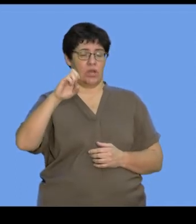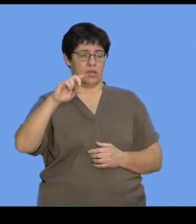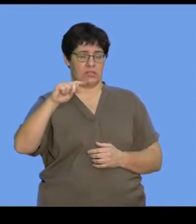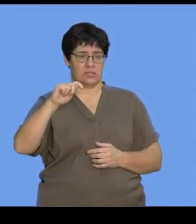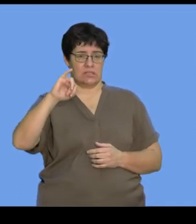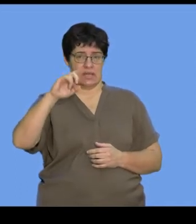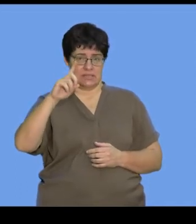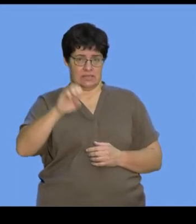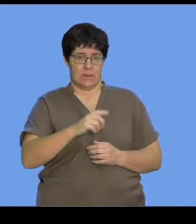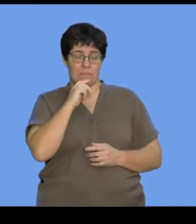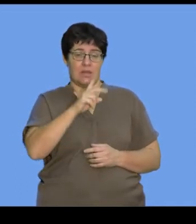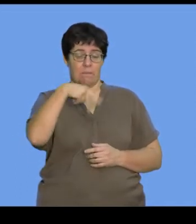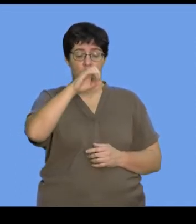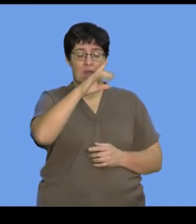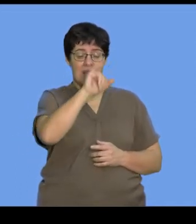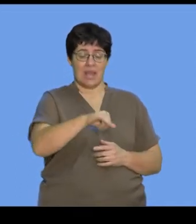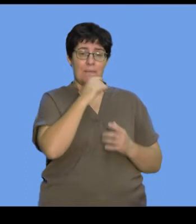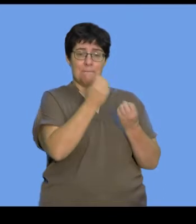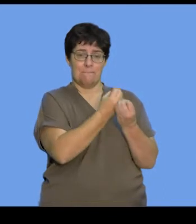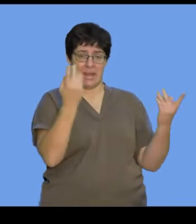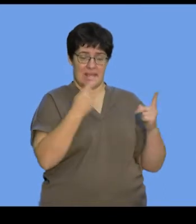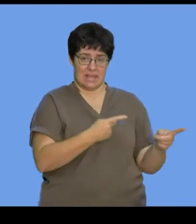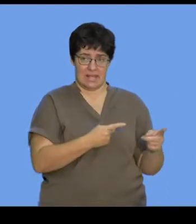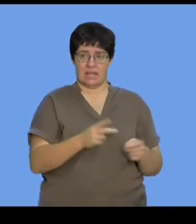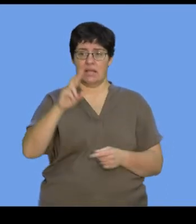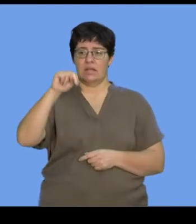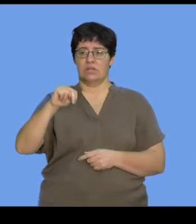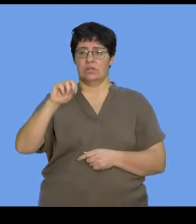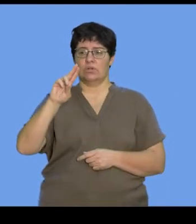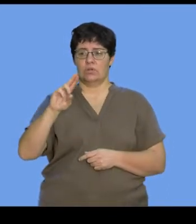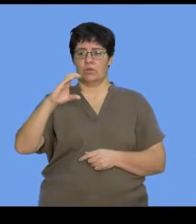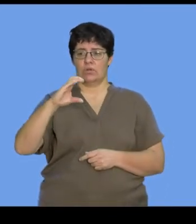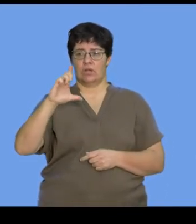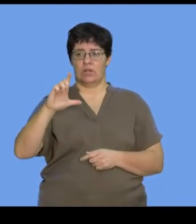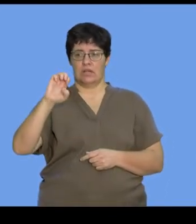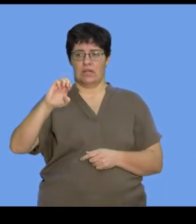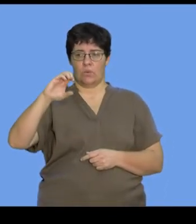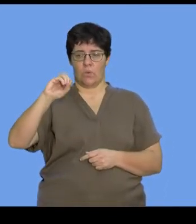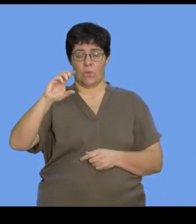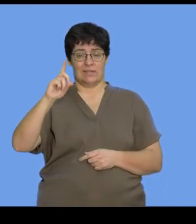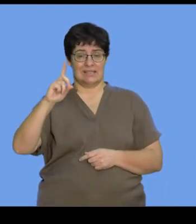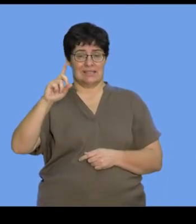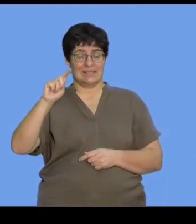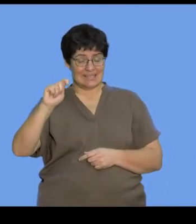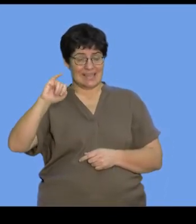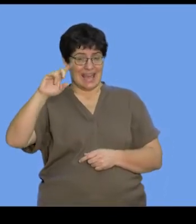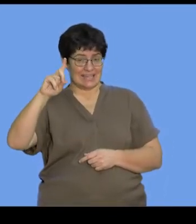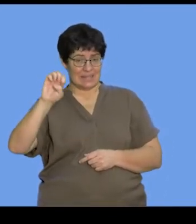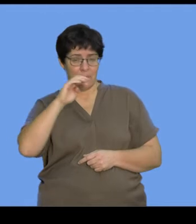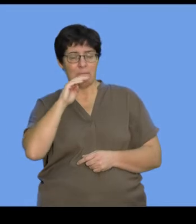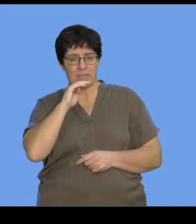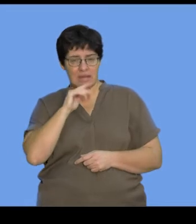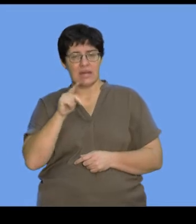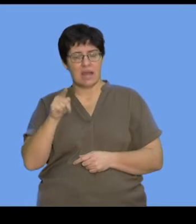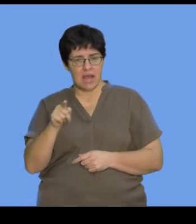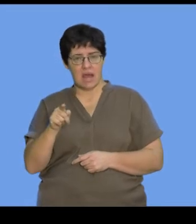many. And nucleotide refers to essentially a building block of DNA. So, DNA is a molecule that is